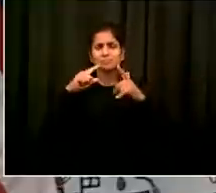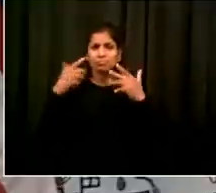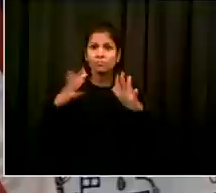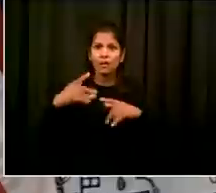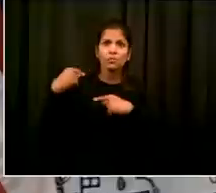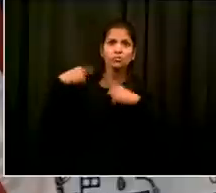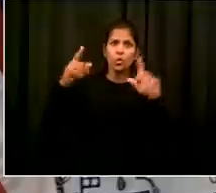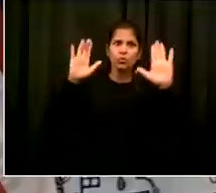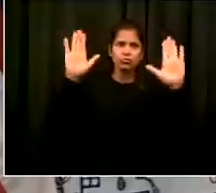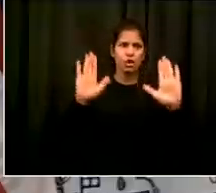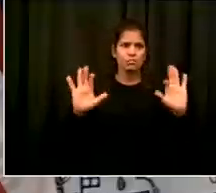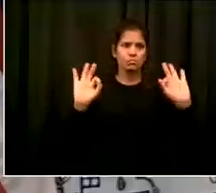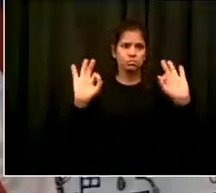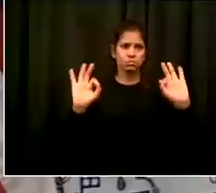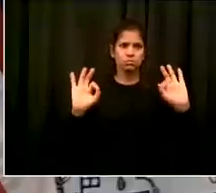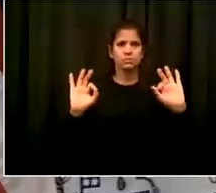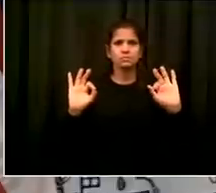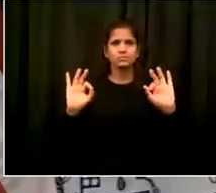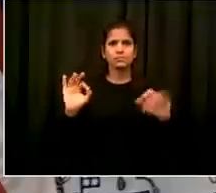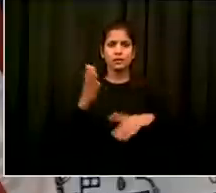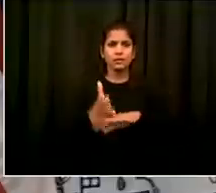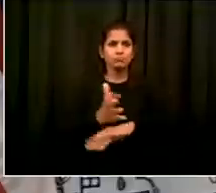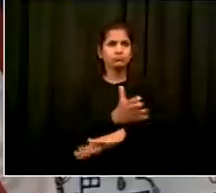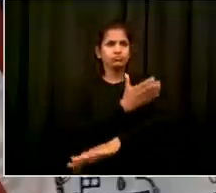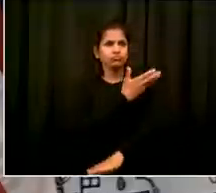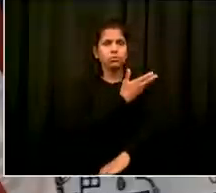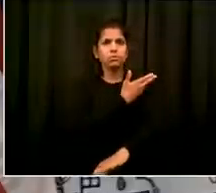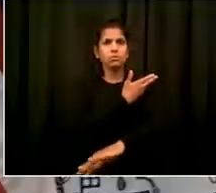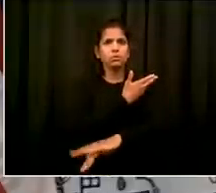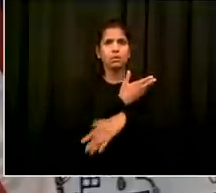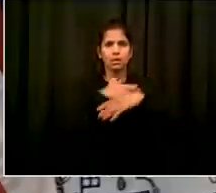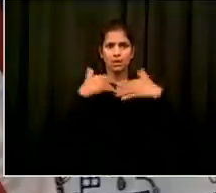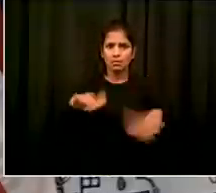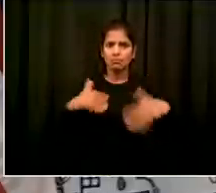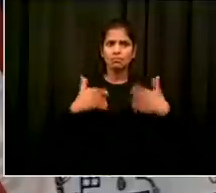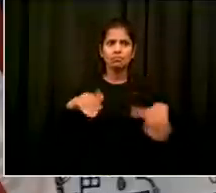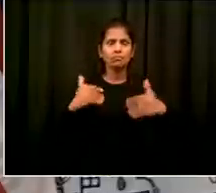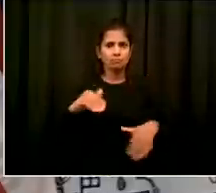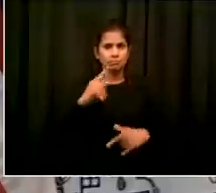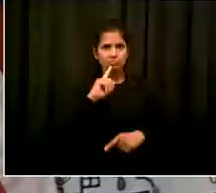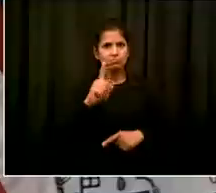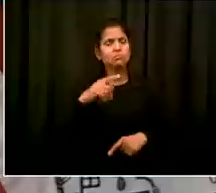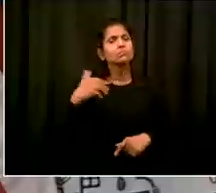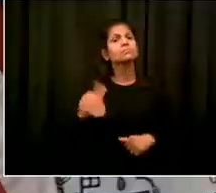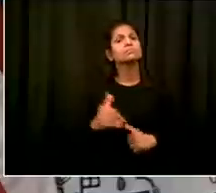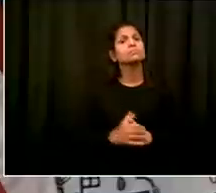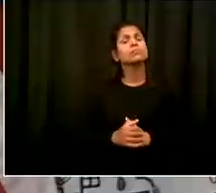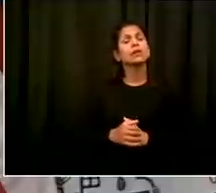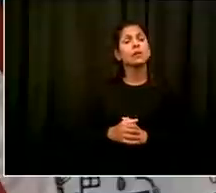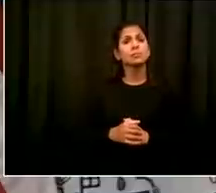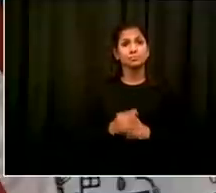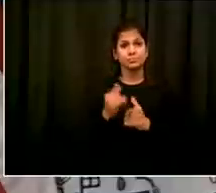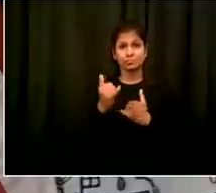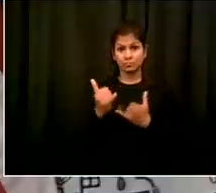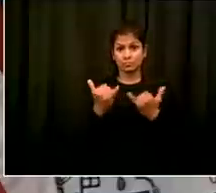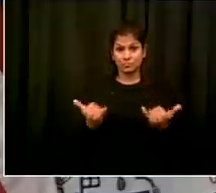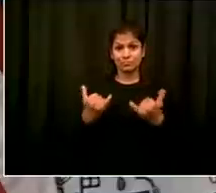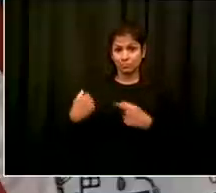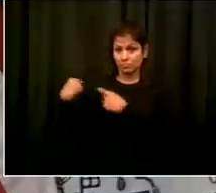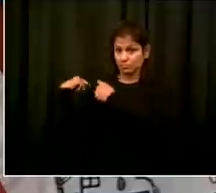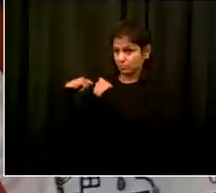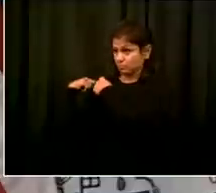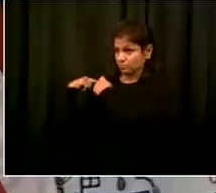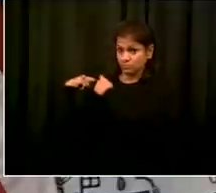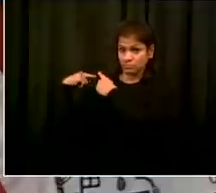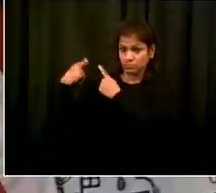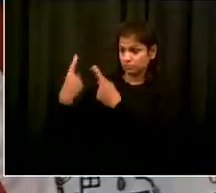and we're going to be out there reminding people how important it is that just the simple things like wearing a mask what a